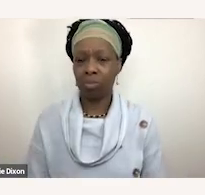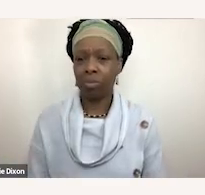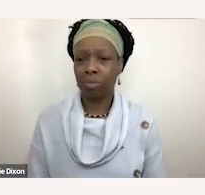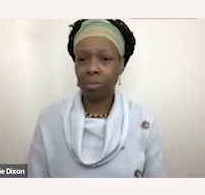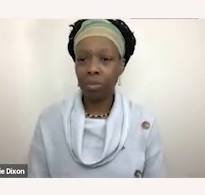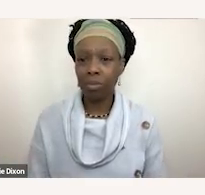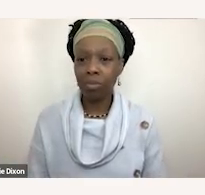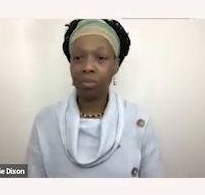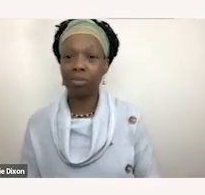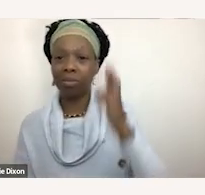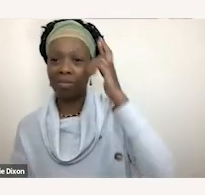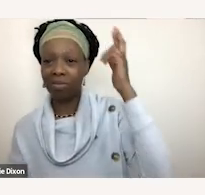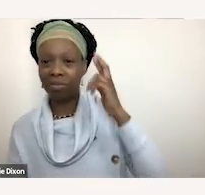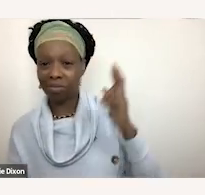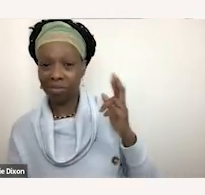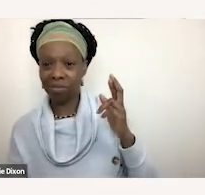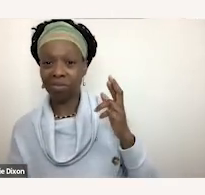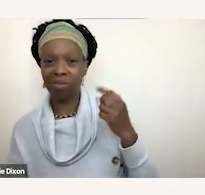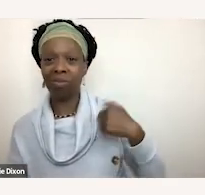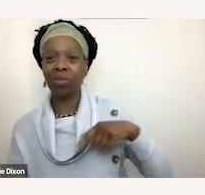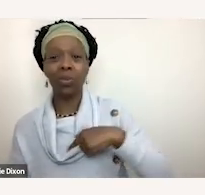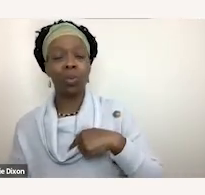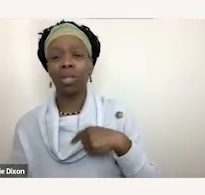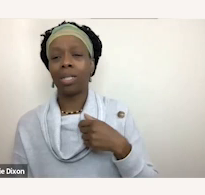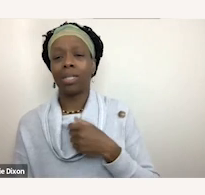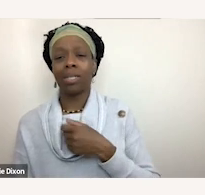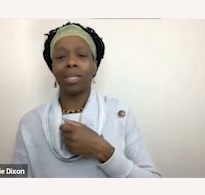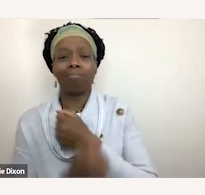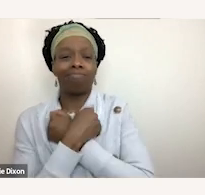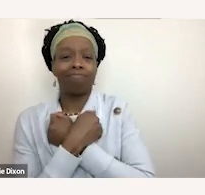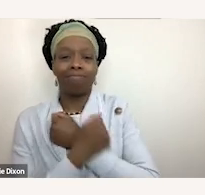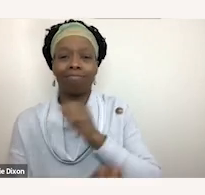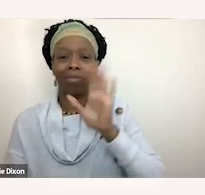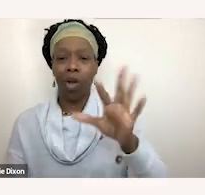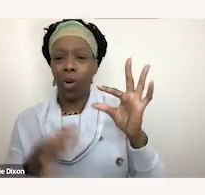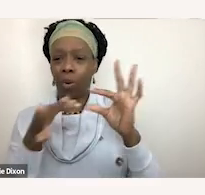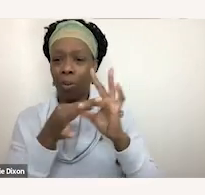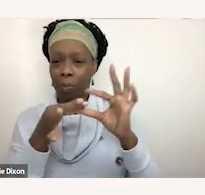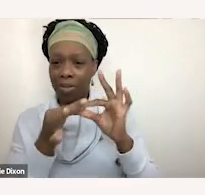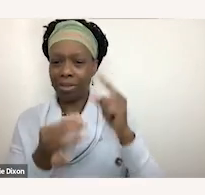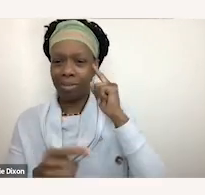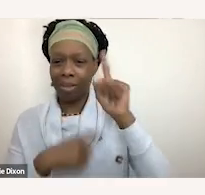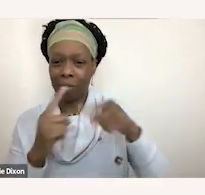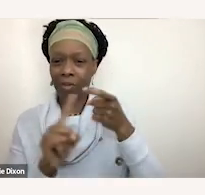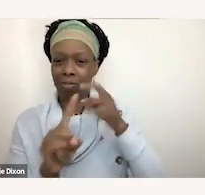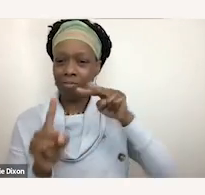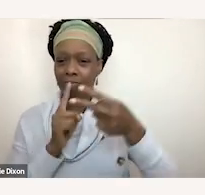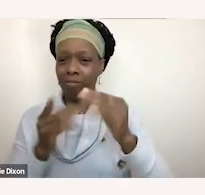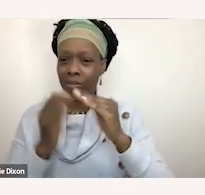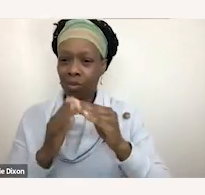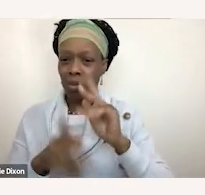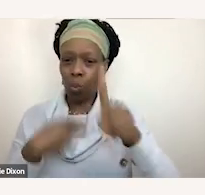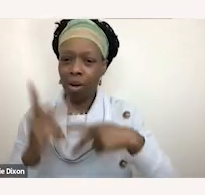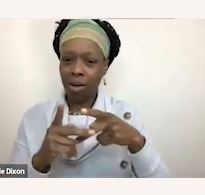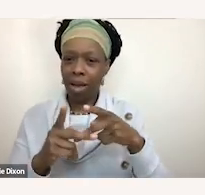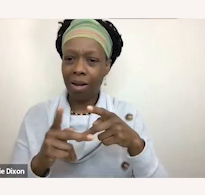And we just love her message, obviously. Thinking about, you know, as a community, what action can we take? And this is